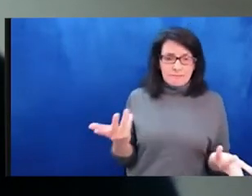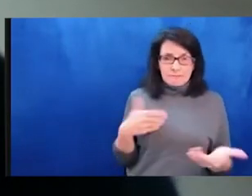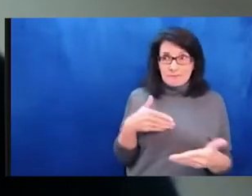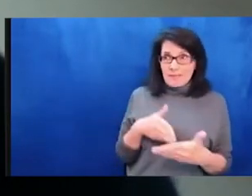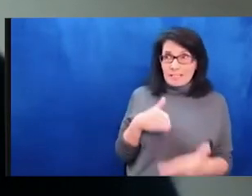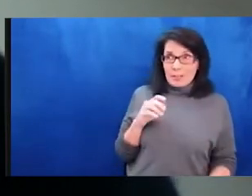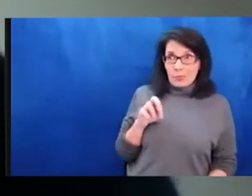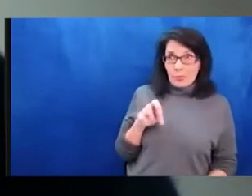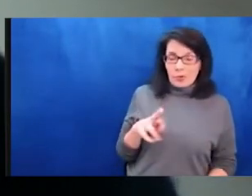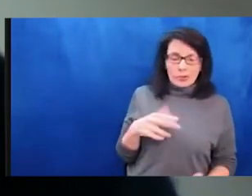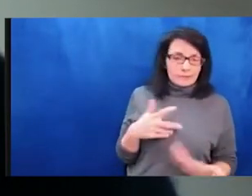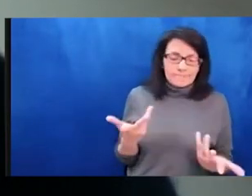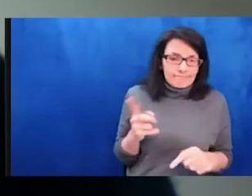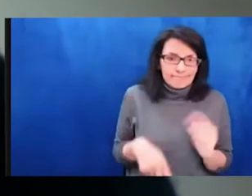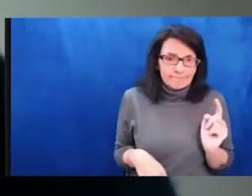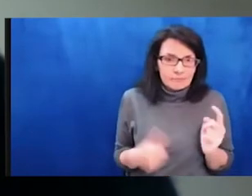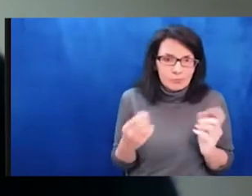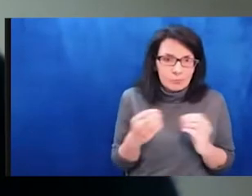been